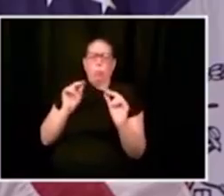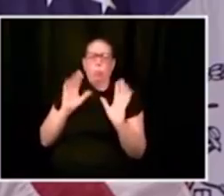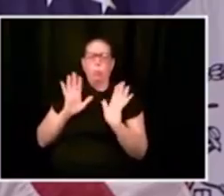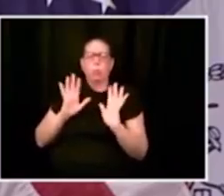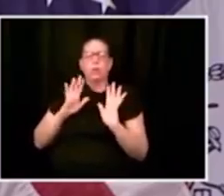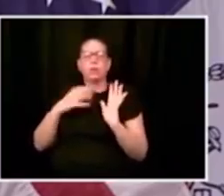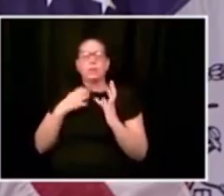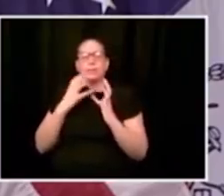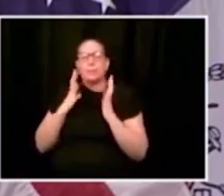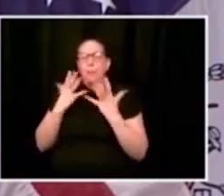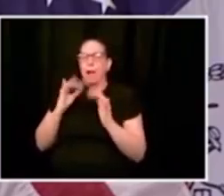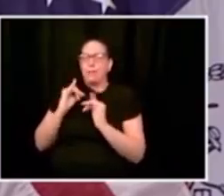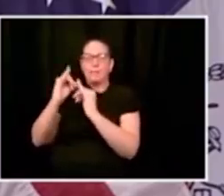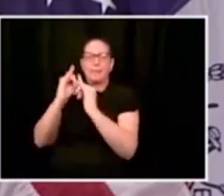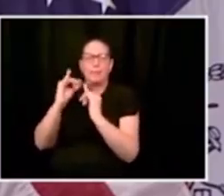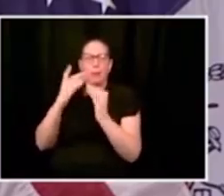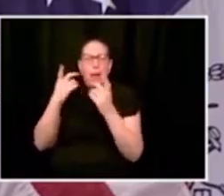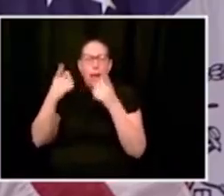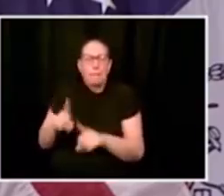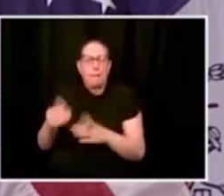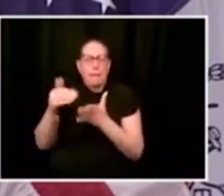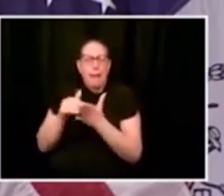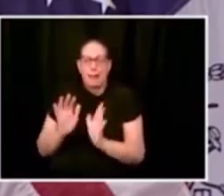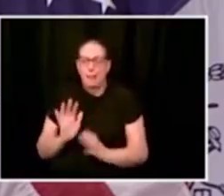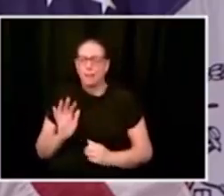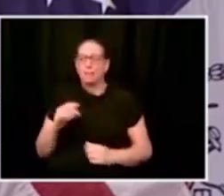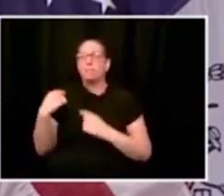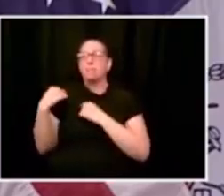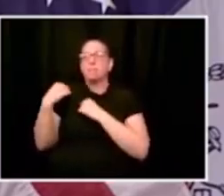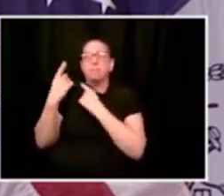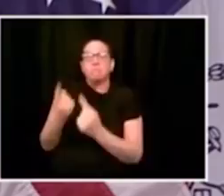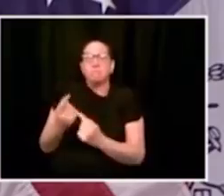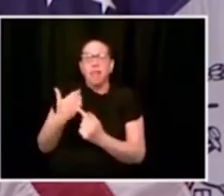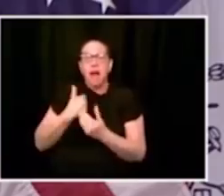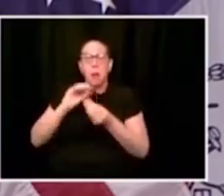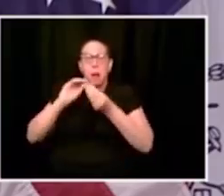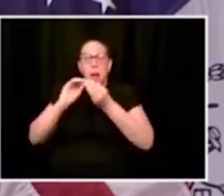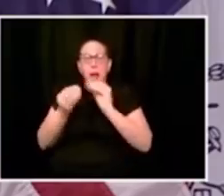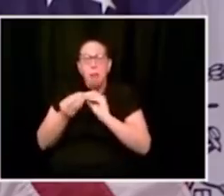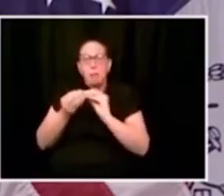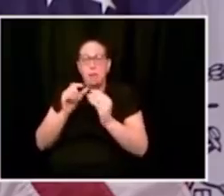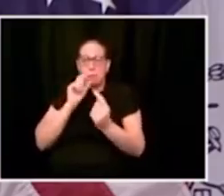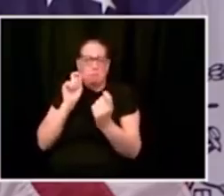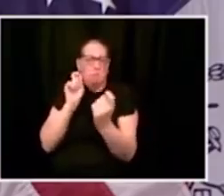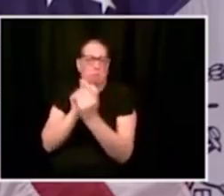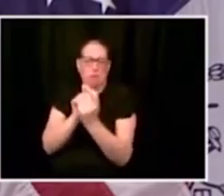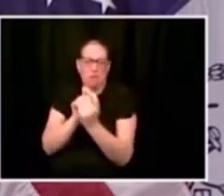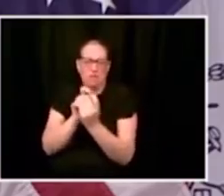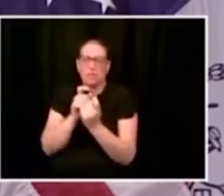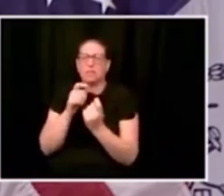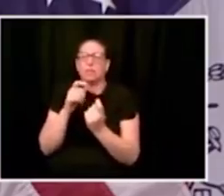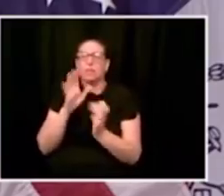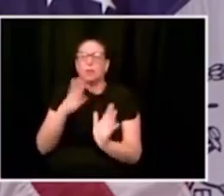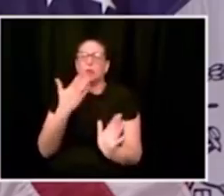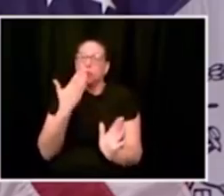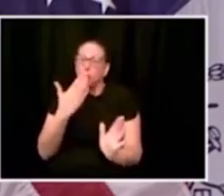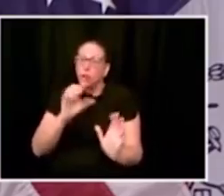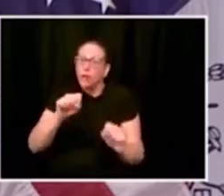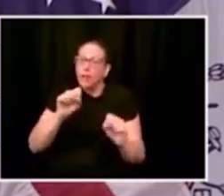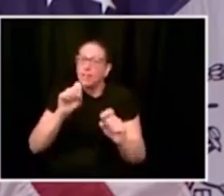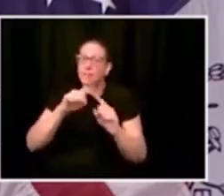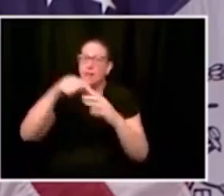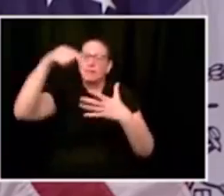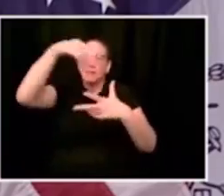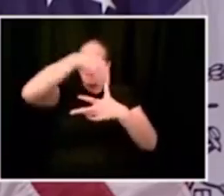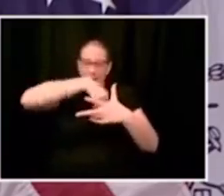but definitely trending in the right direction. But we need to see it sustain in a deeper way. Right now, that